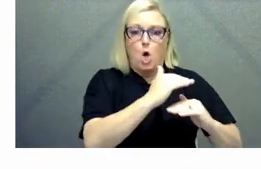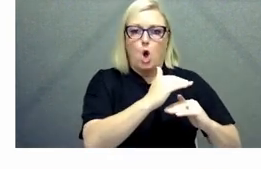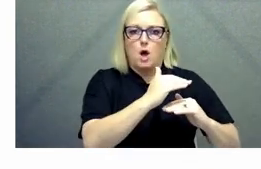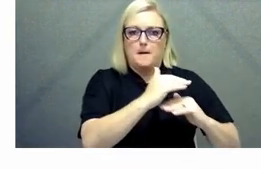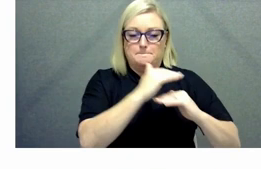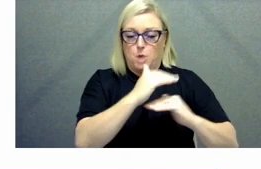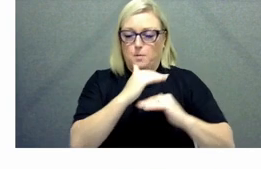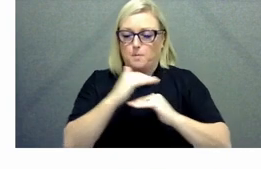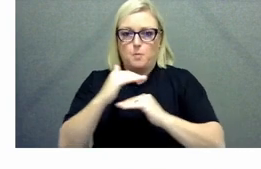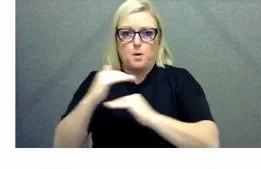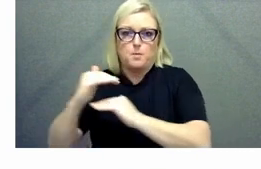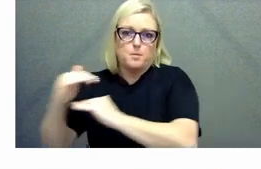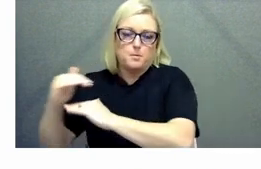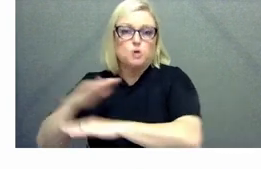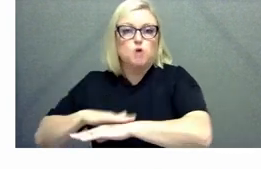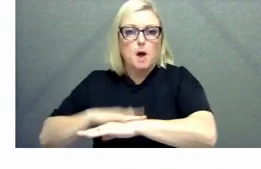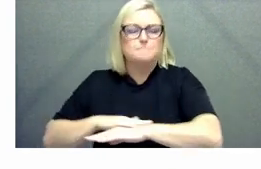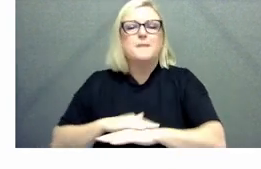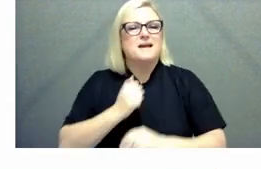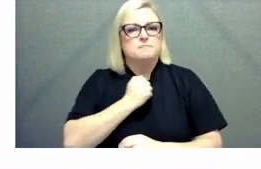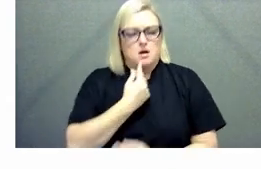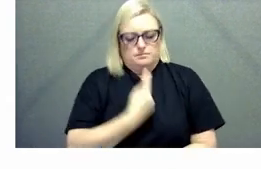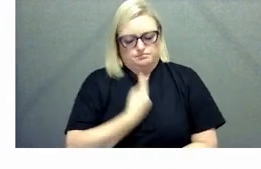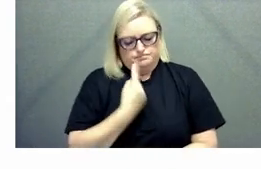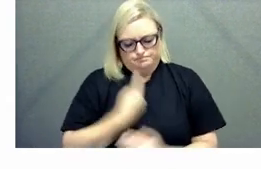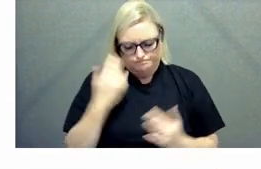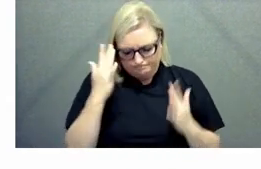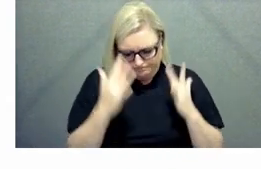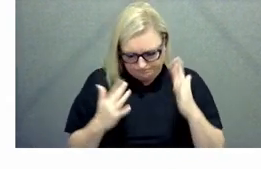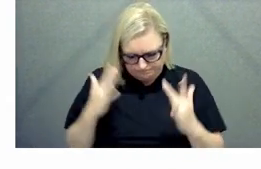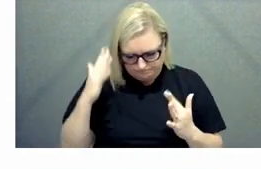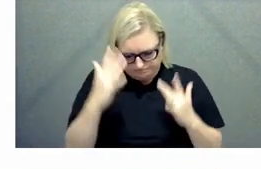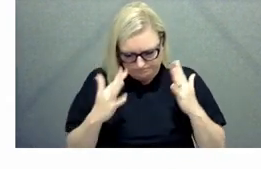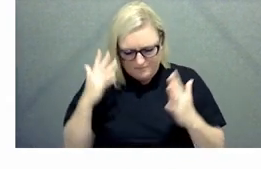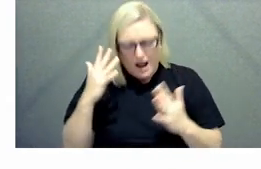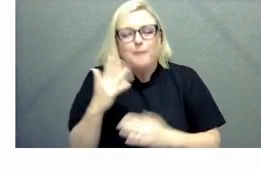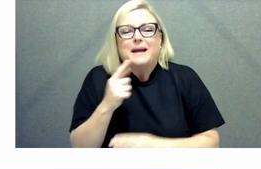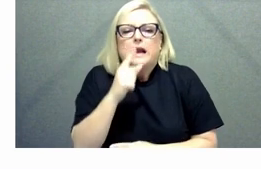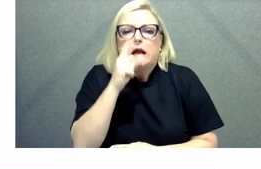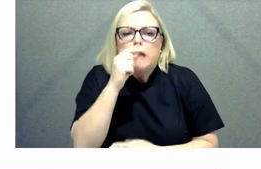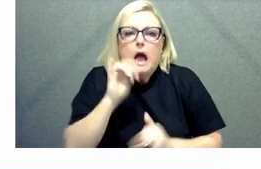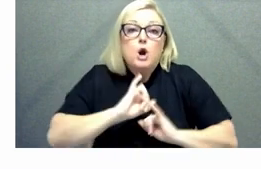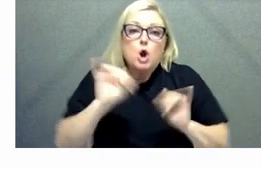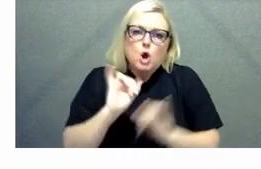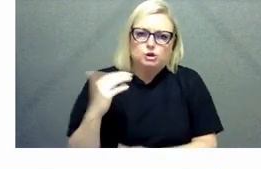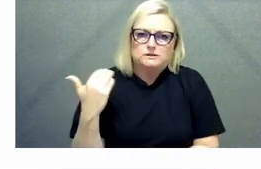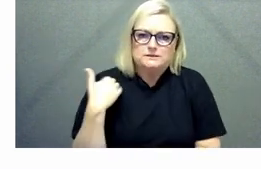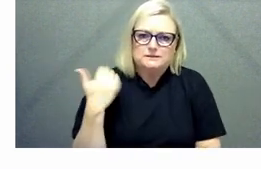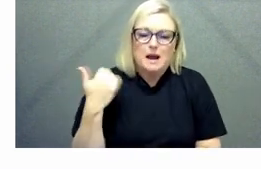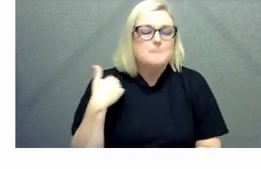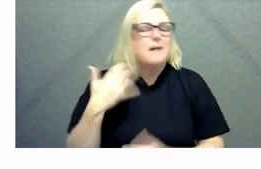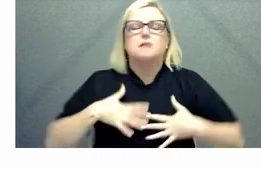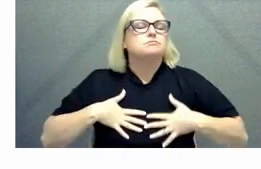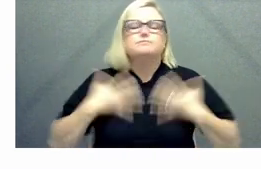out of that back-to-back meeting um syndrome and certainly I'm I'm asking my directors and my teams to do something very